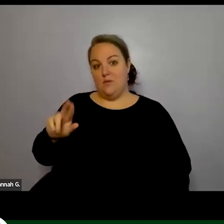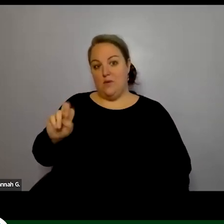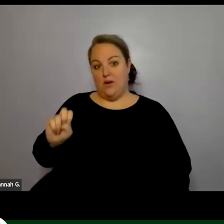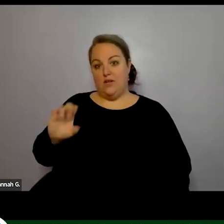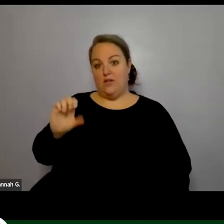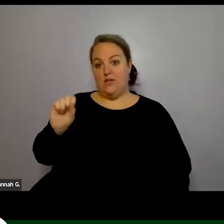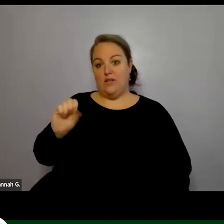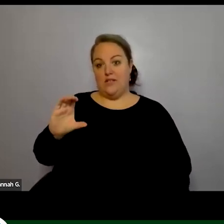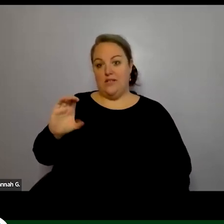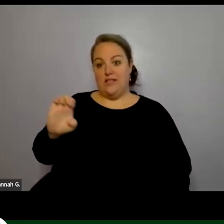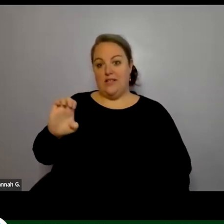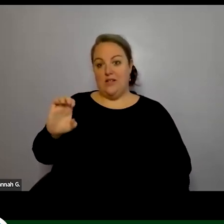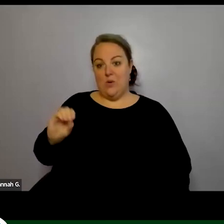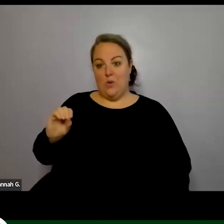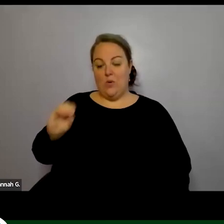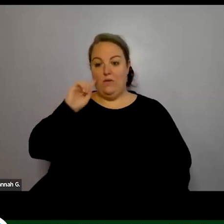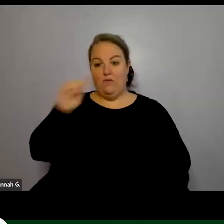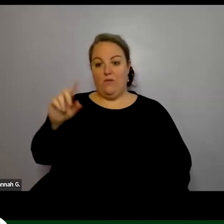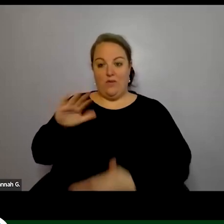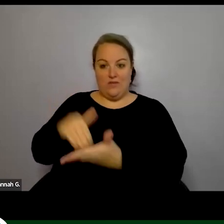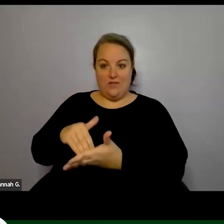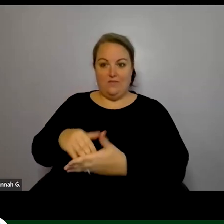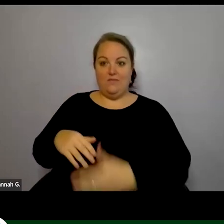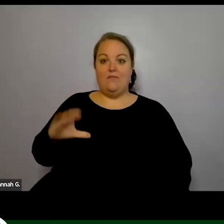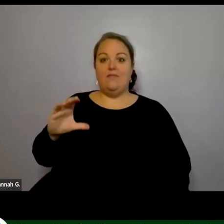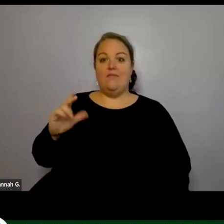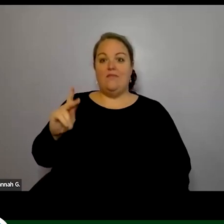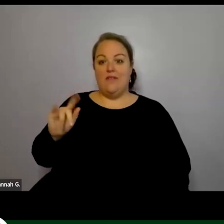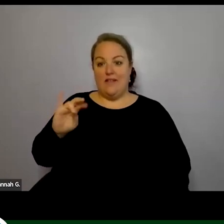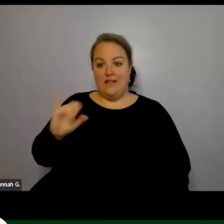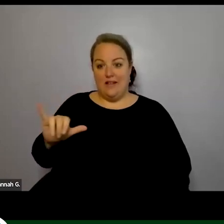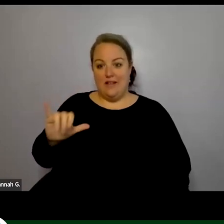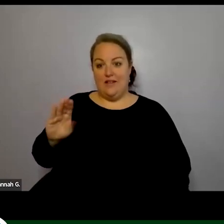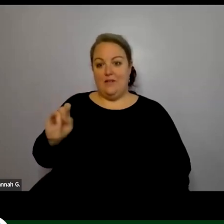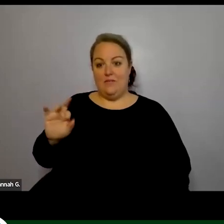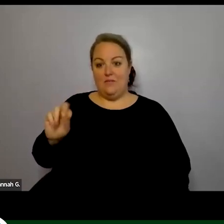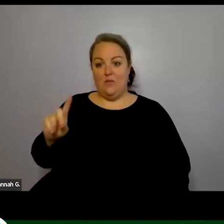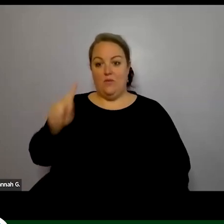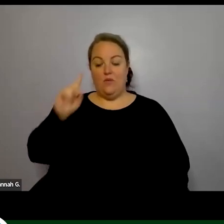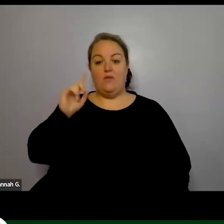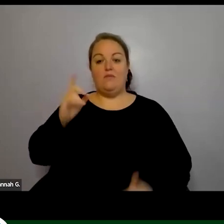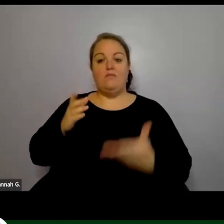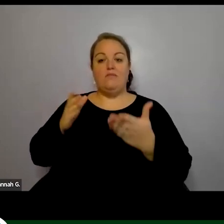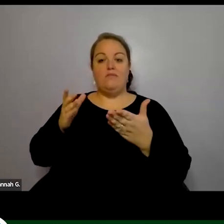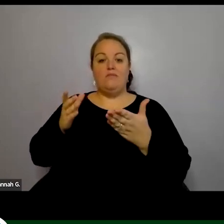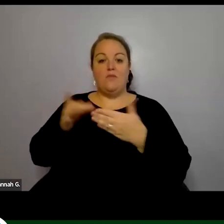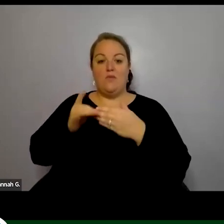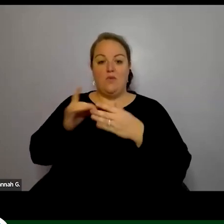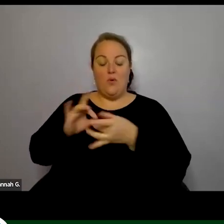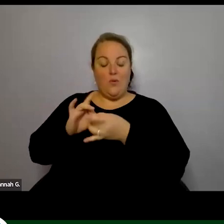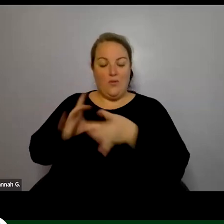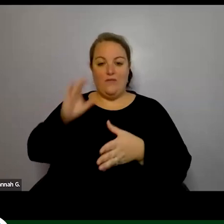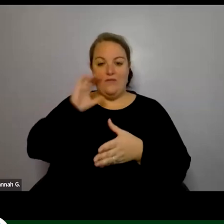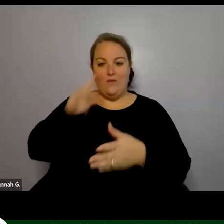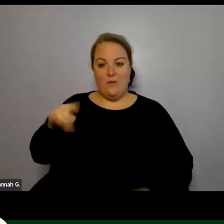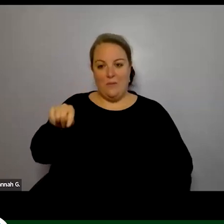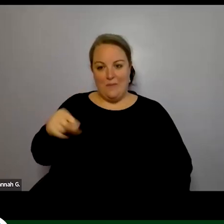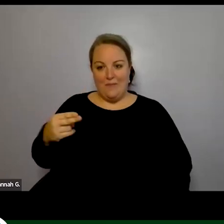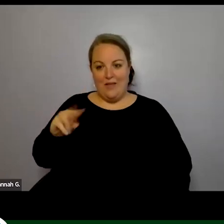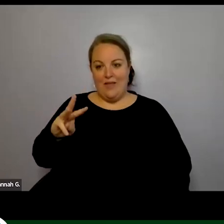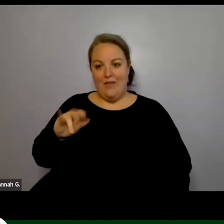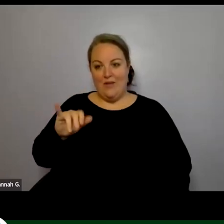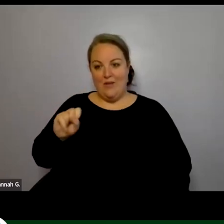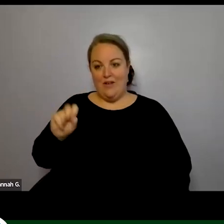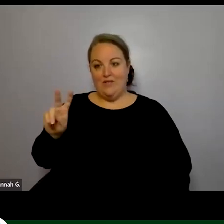center we have katie bork who's the director of services for pathways vermont maria moore who is the director of